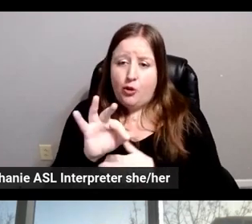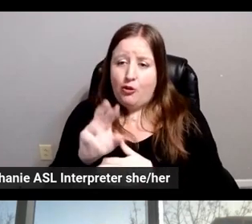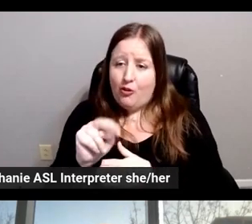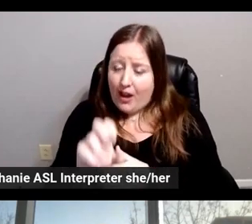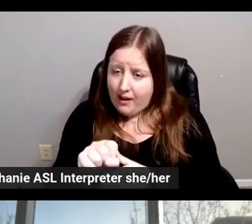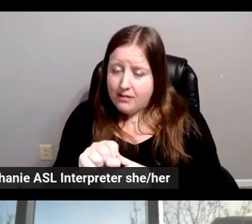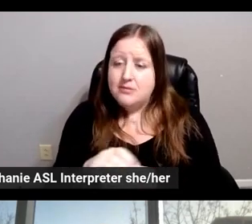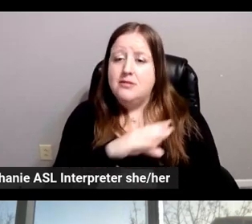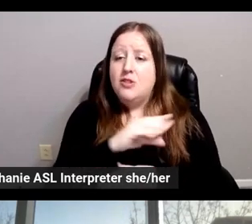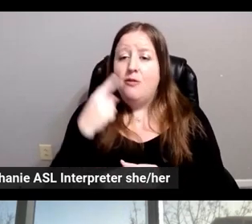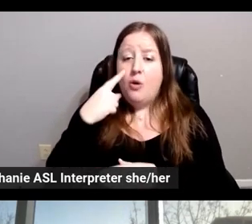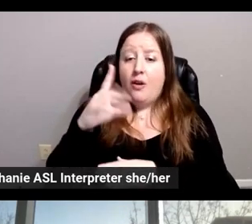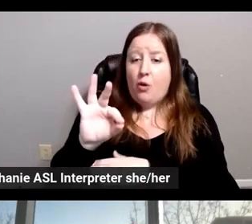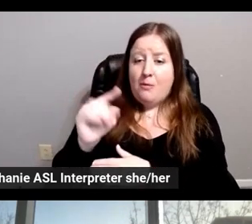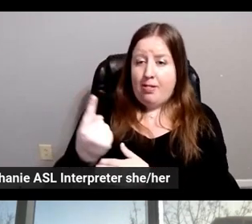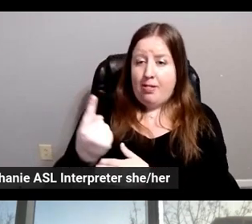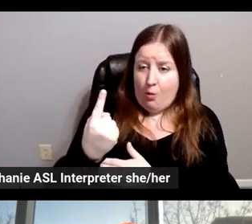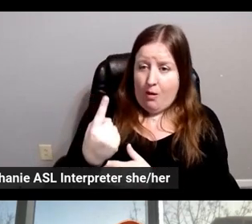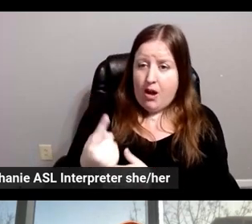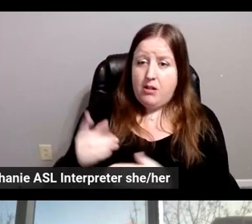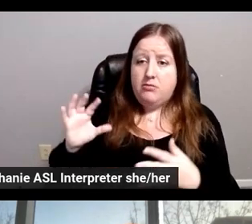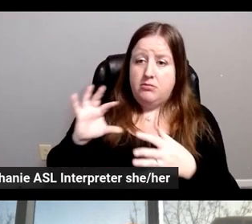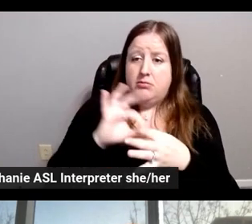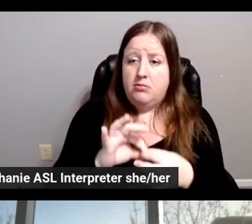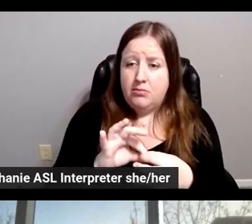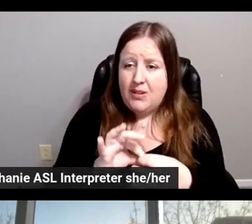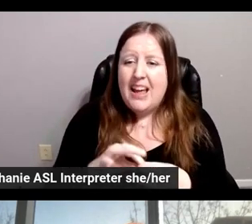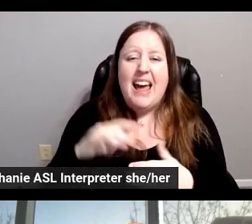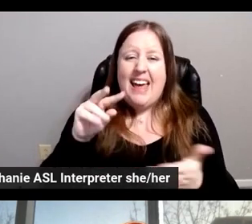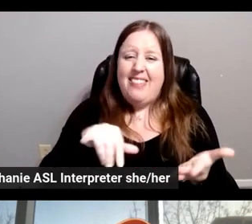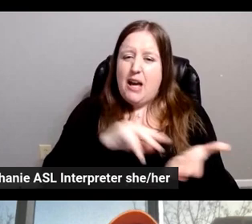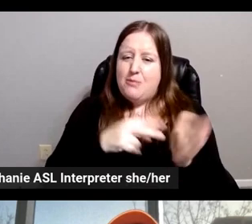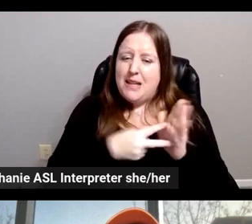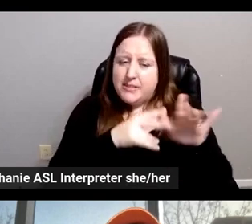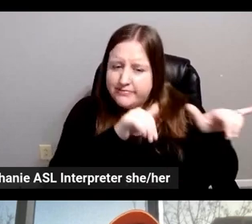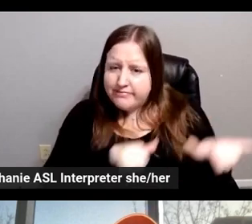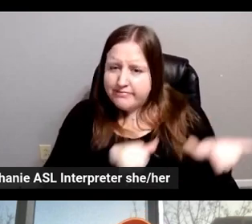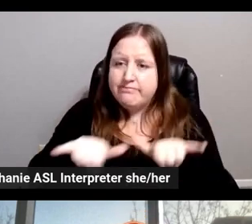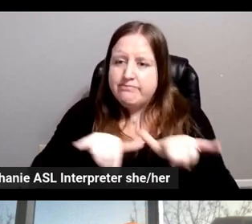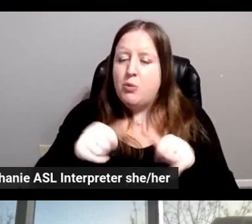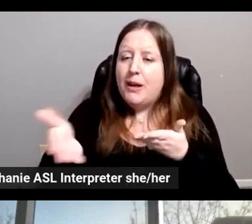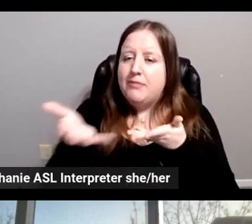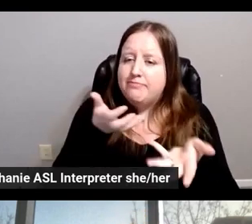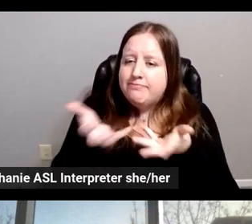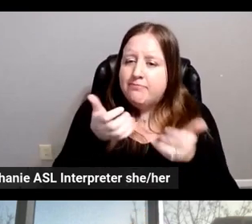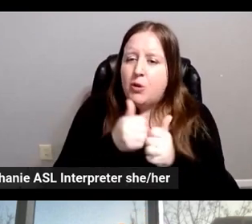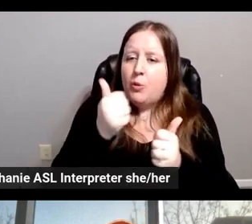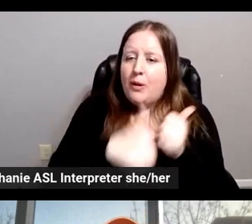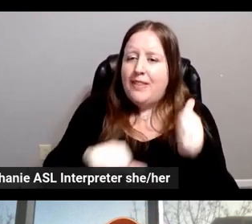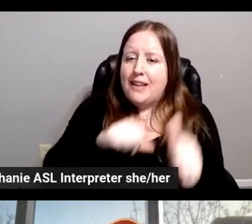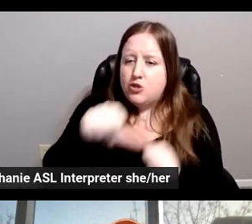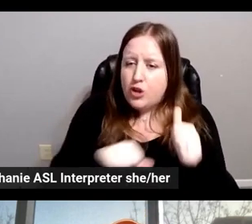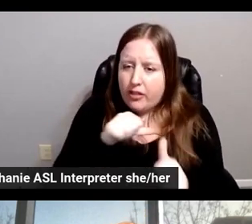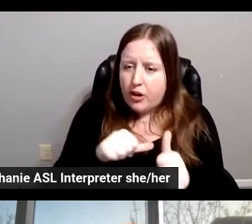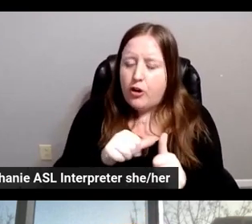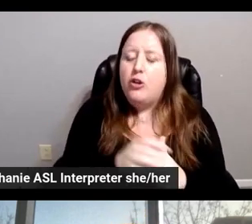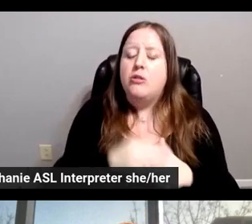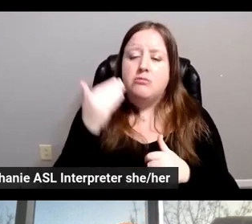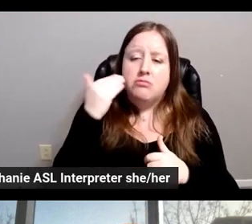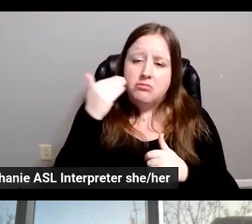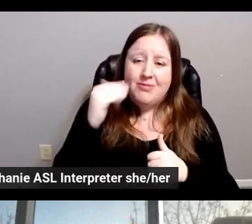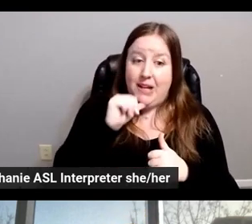and it can act, again, as a glue and as a common framework to interact with each other, not just with the Scuderia, but also with each other,